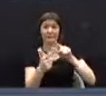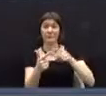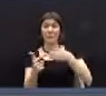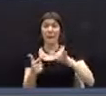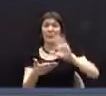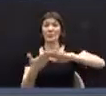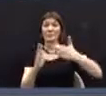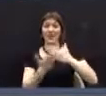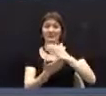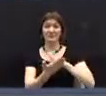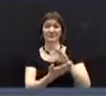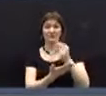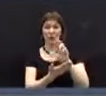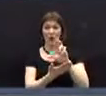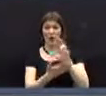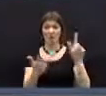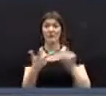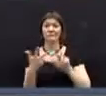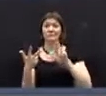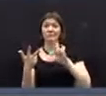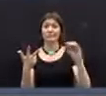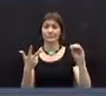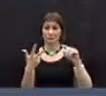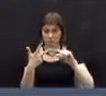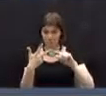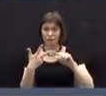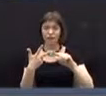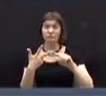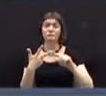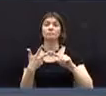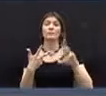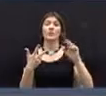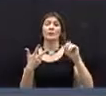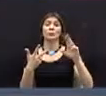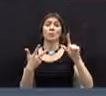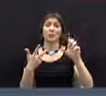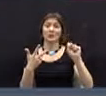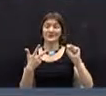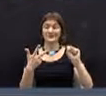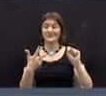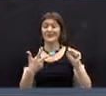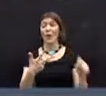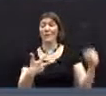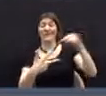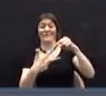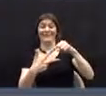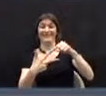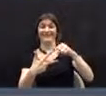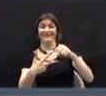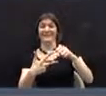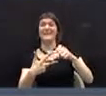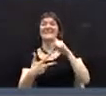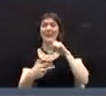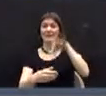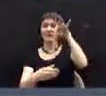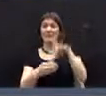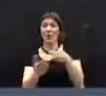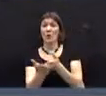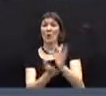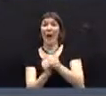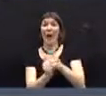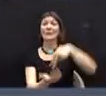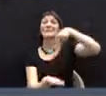Town Charter, and Roberts Rules of Order. The Charter provides that voting on all matters shall be by